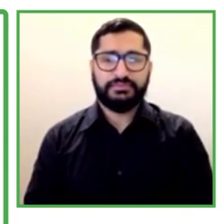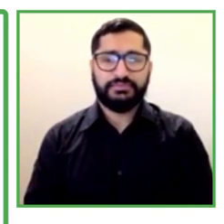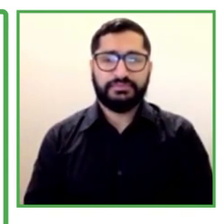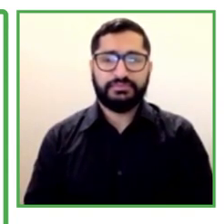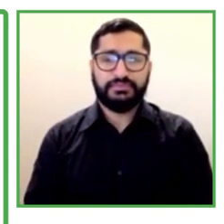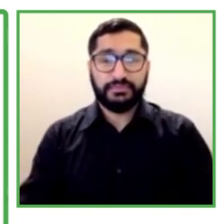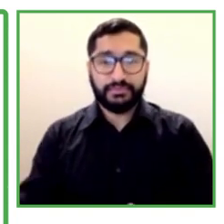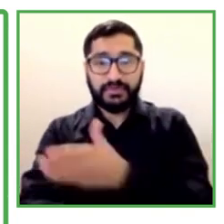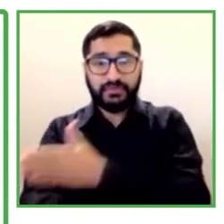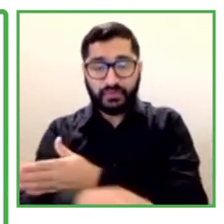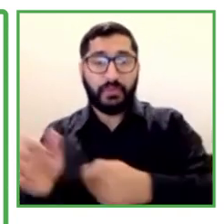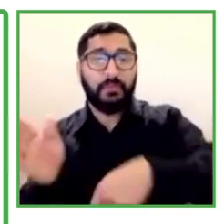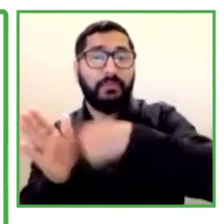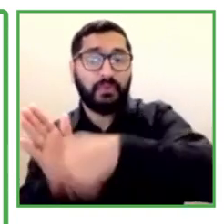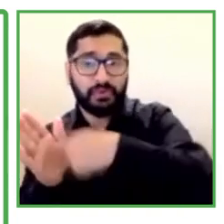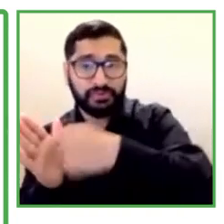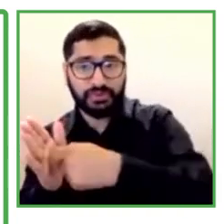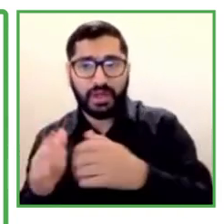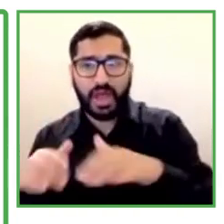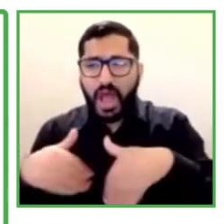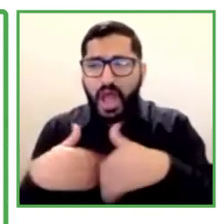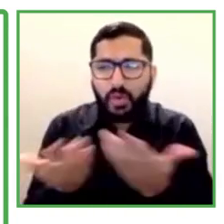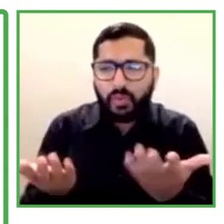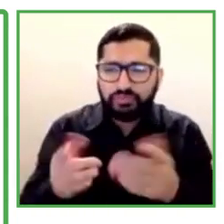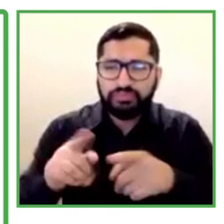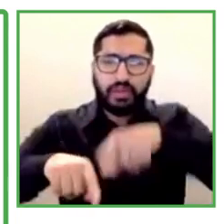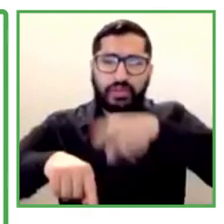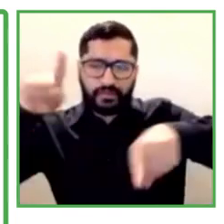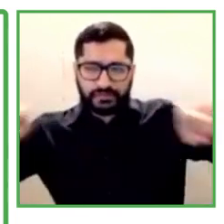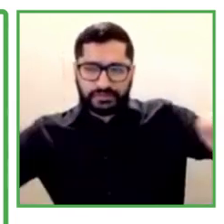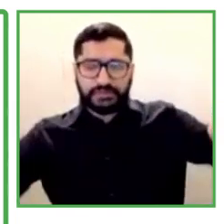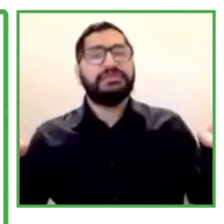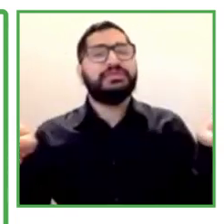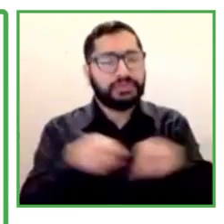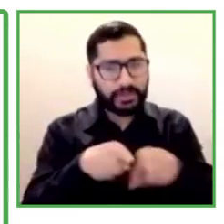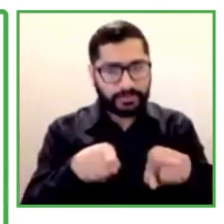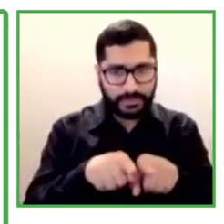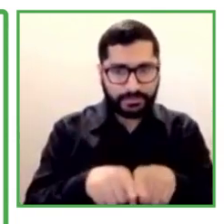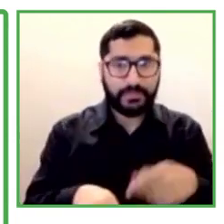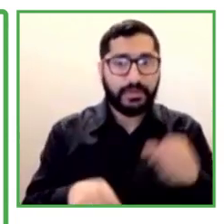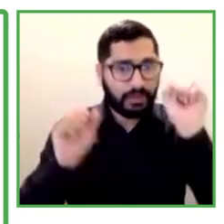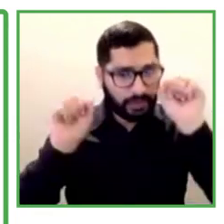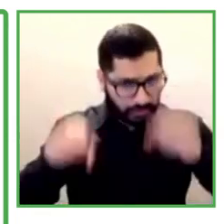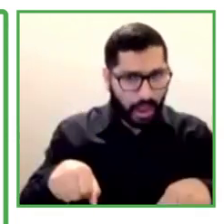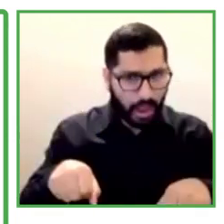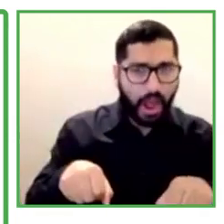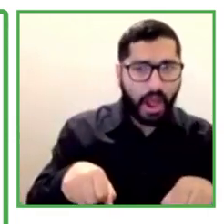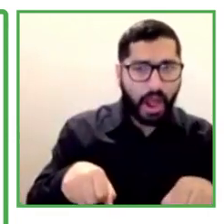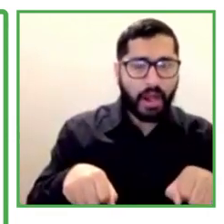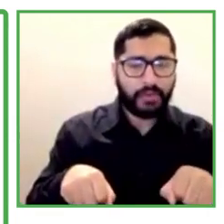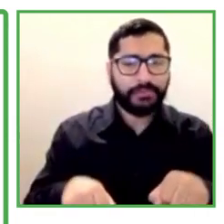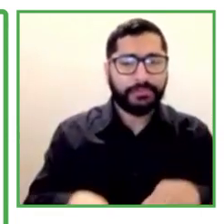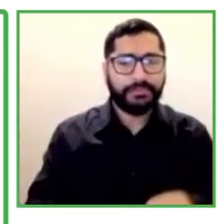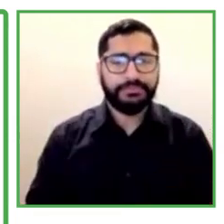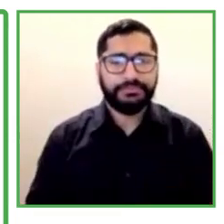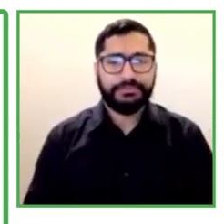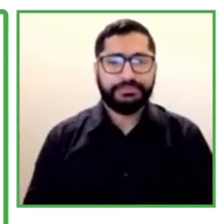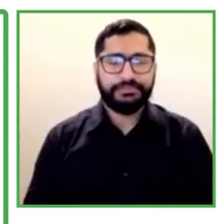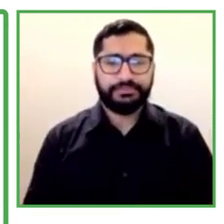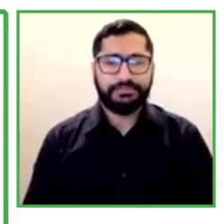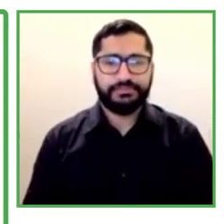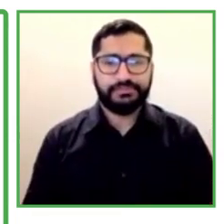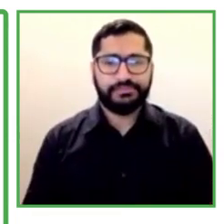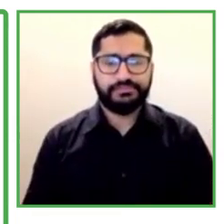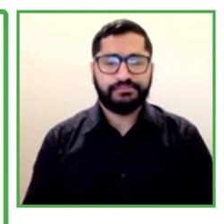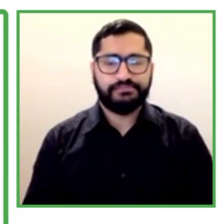were recruited in different sectors. Disability awareness, trainings for